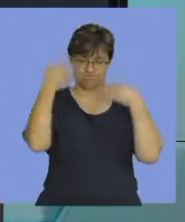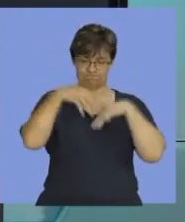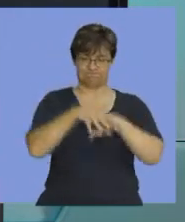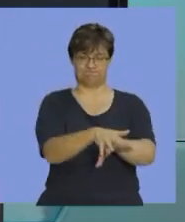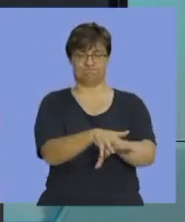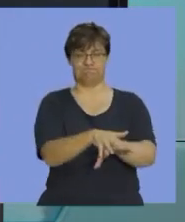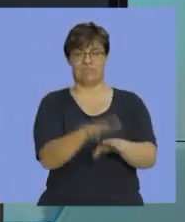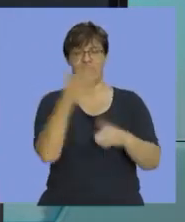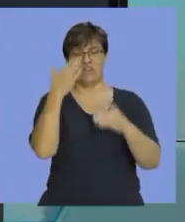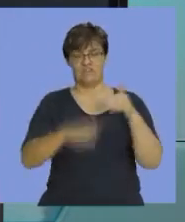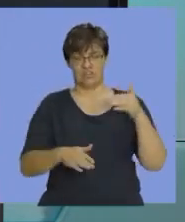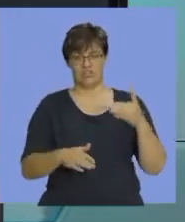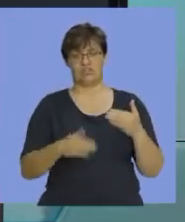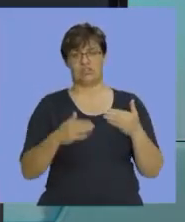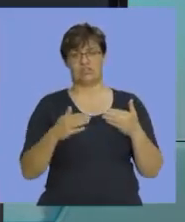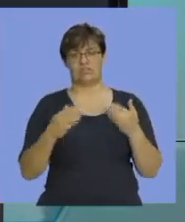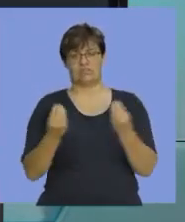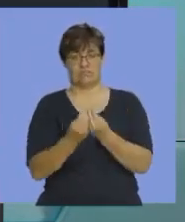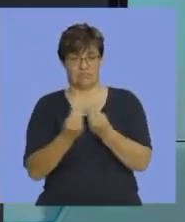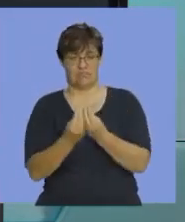finished goods stock account.